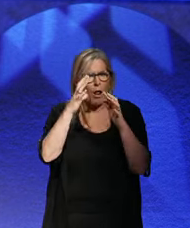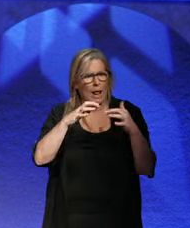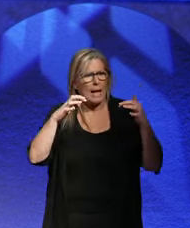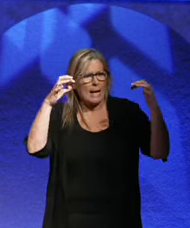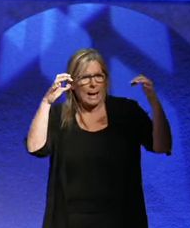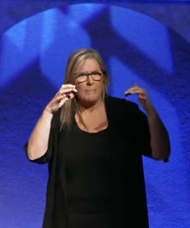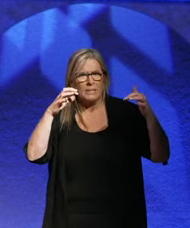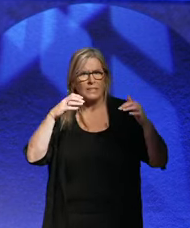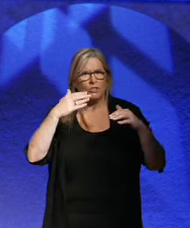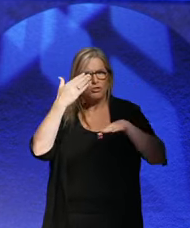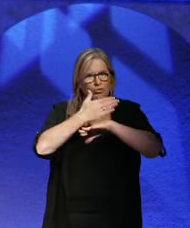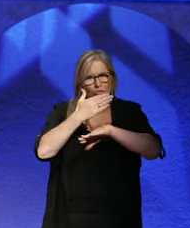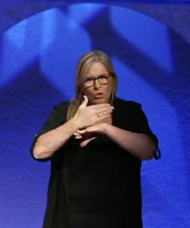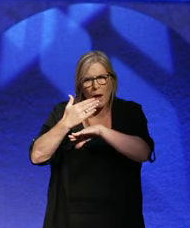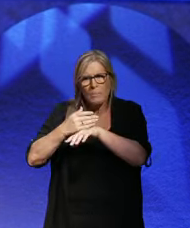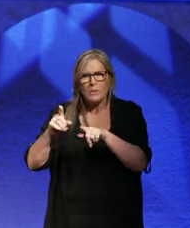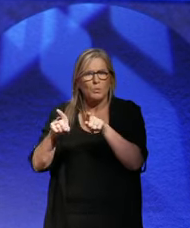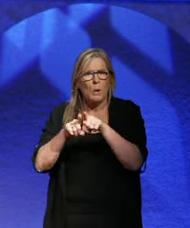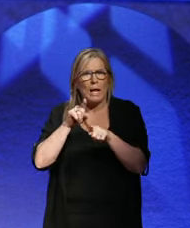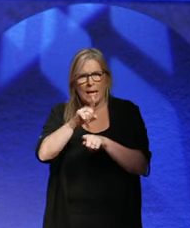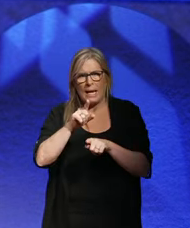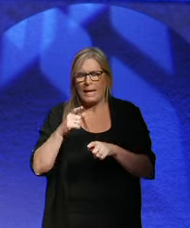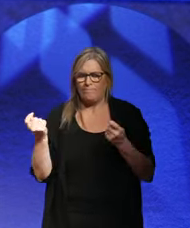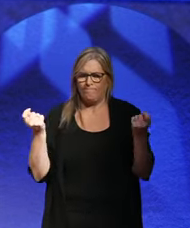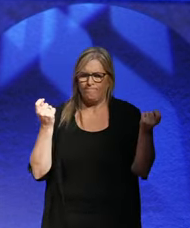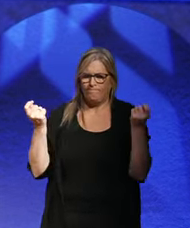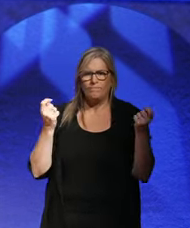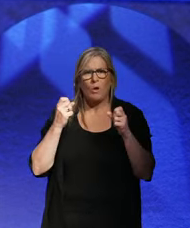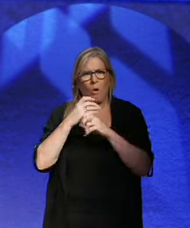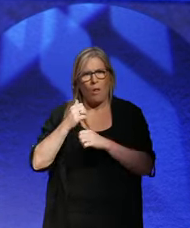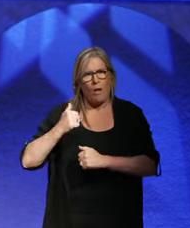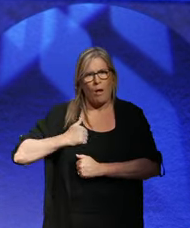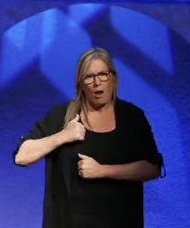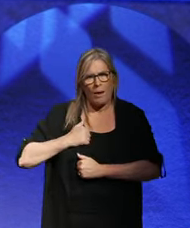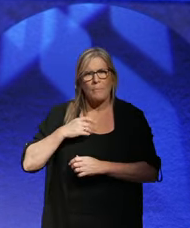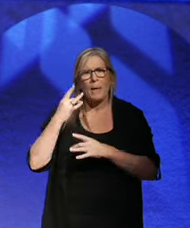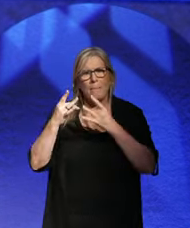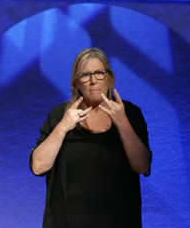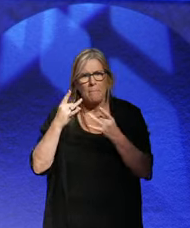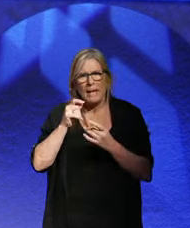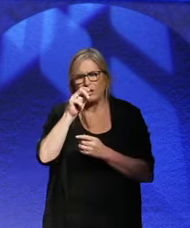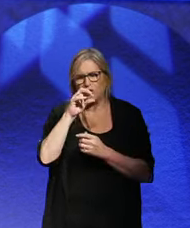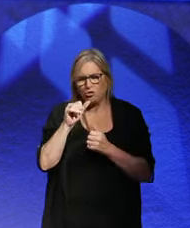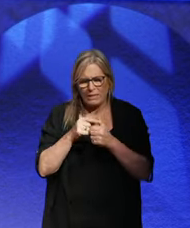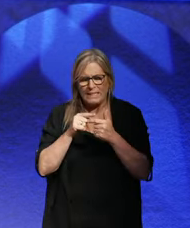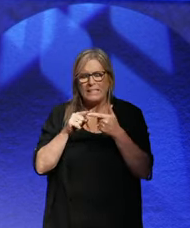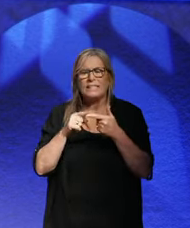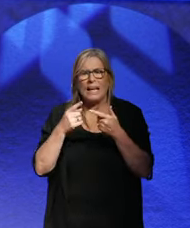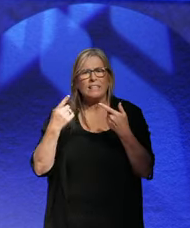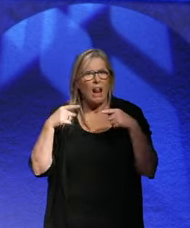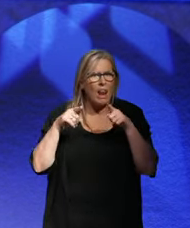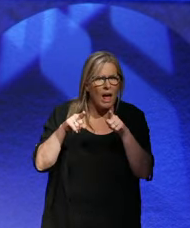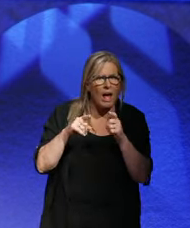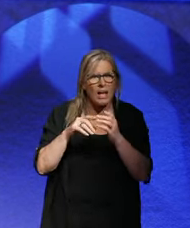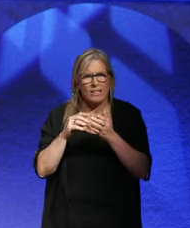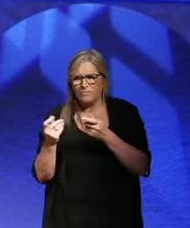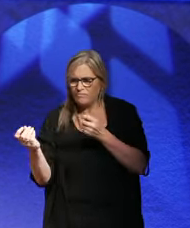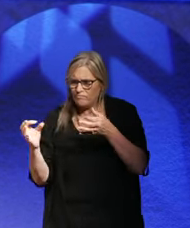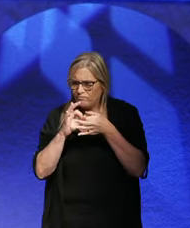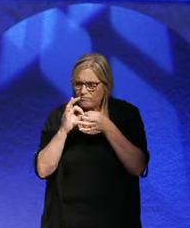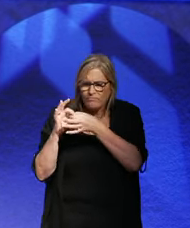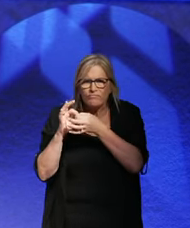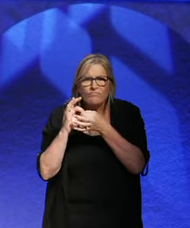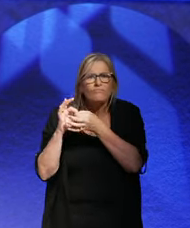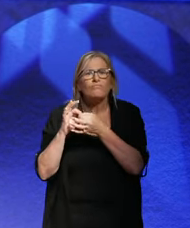also made the Commander of the Armed Forces with the exclusive power to make treaties and alliances. If a local state failed to fulfill its